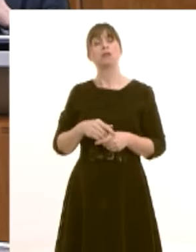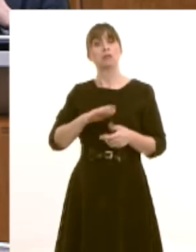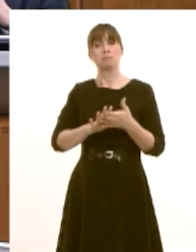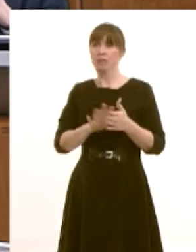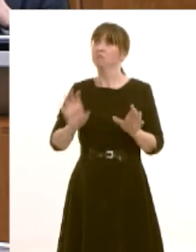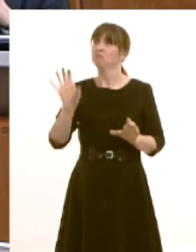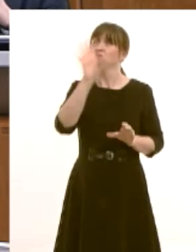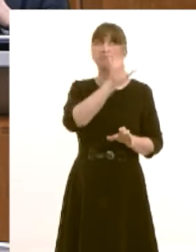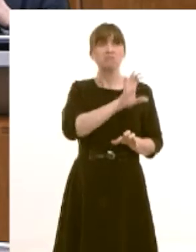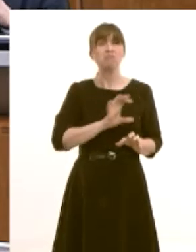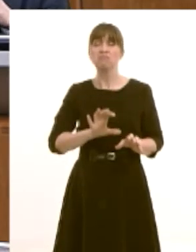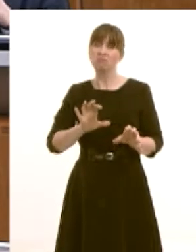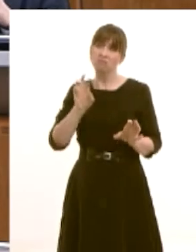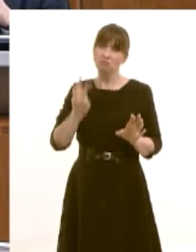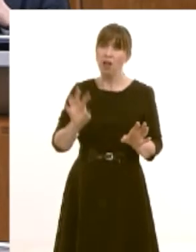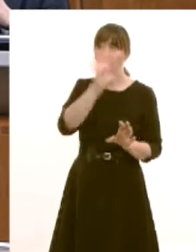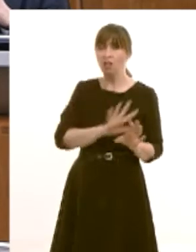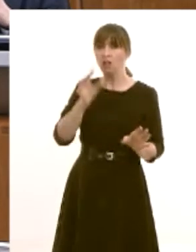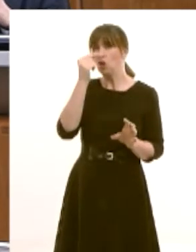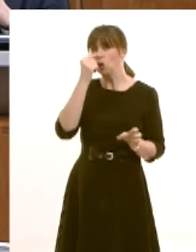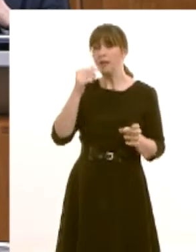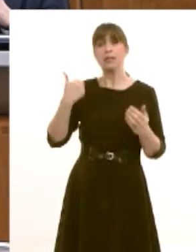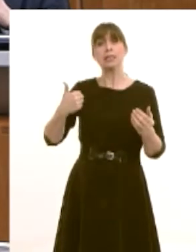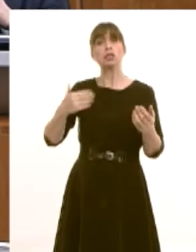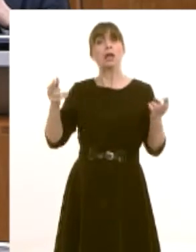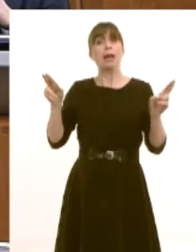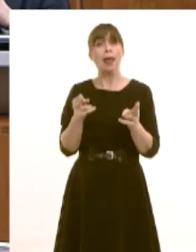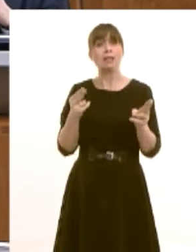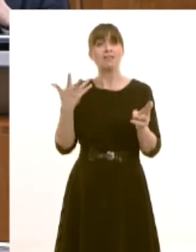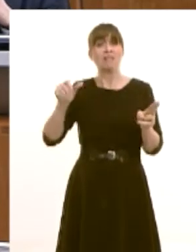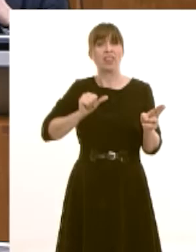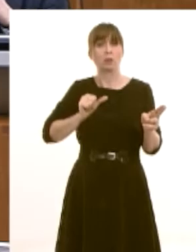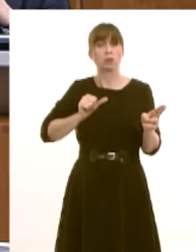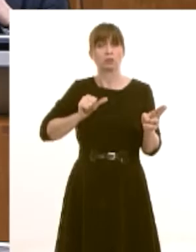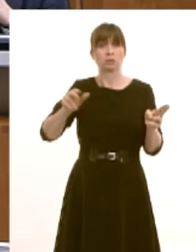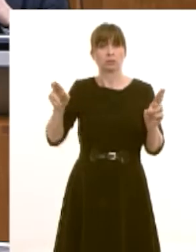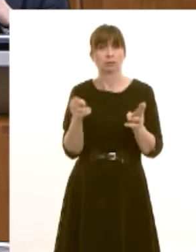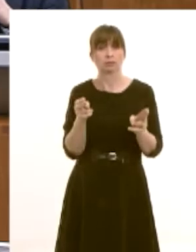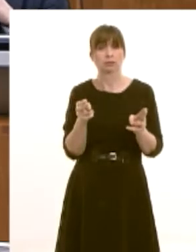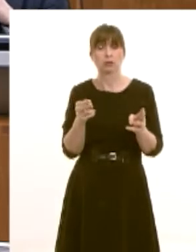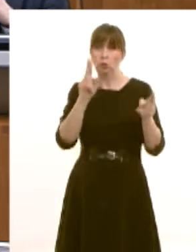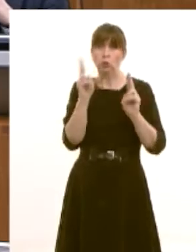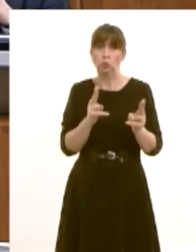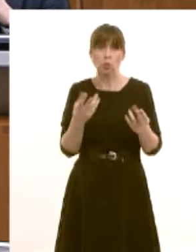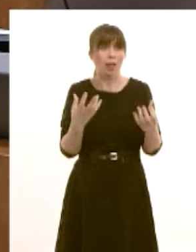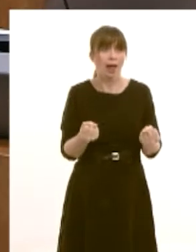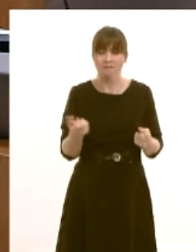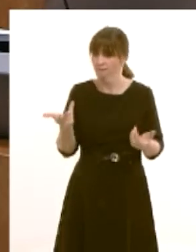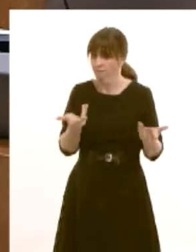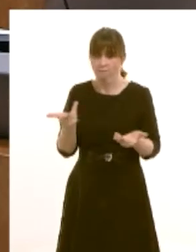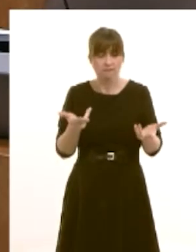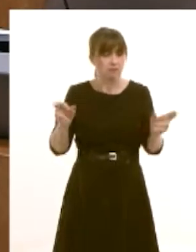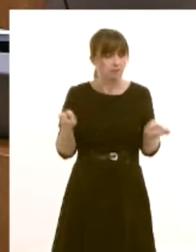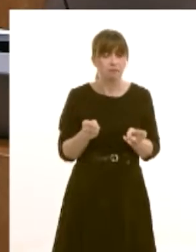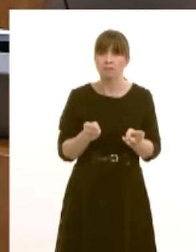It would mean, for instance, across Wales potentially 5,000 fewer teachers. It would certainly mean fewer resources for schools and it would certainly mean that